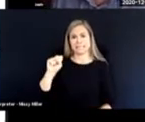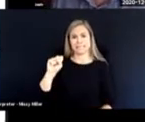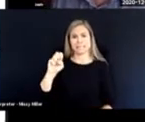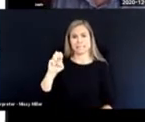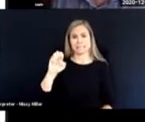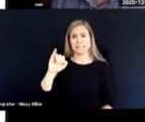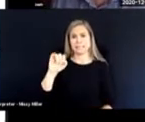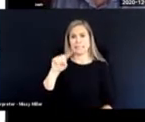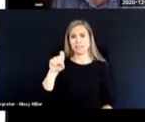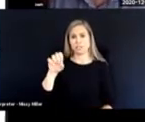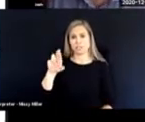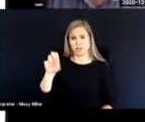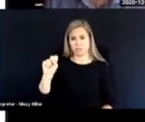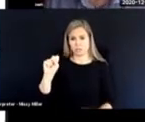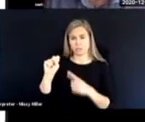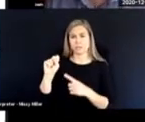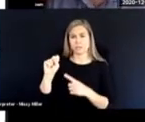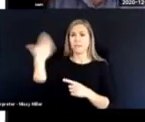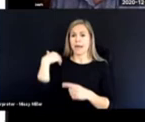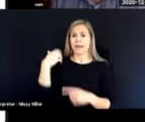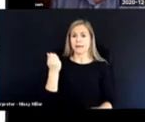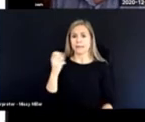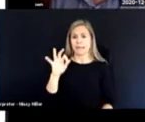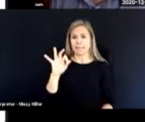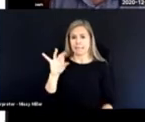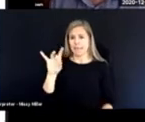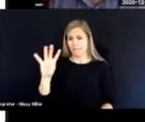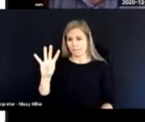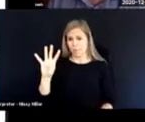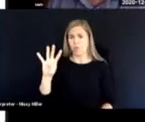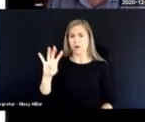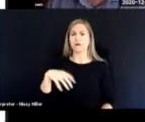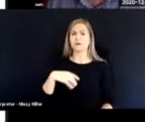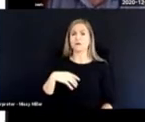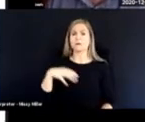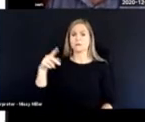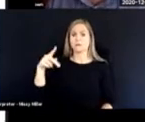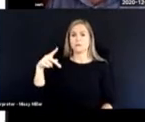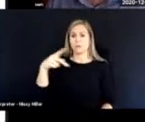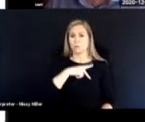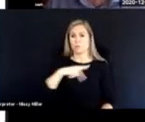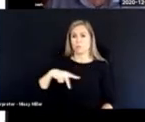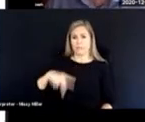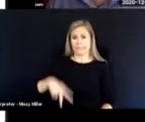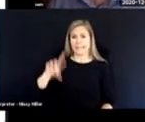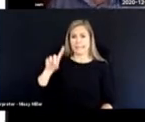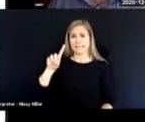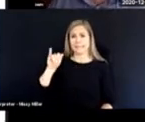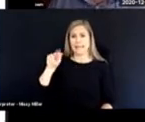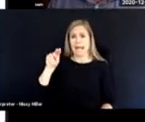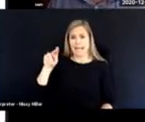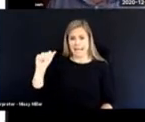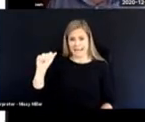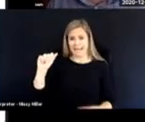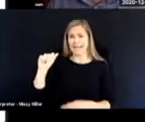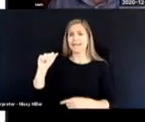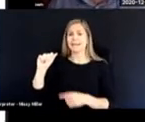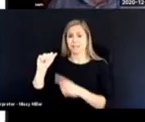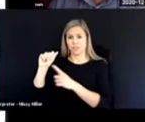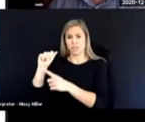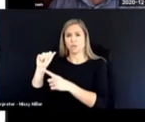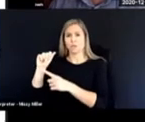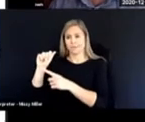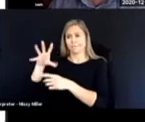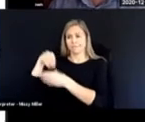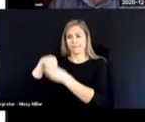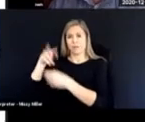in 1984, Princess Diana, who was the Princess of Wales at the time, came to visit